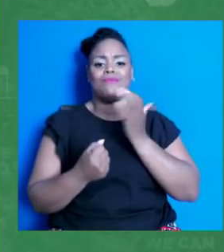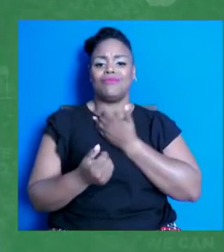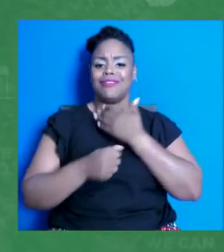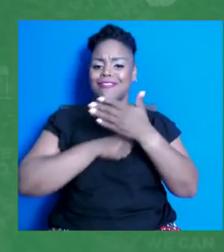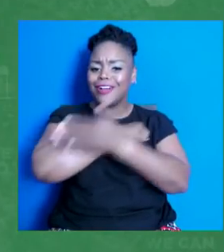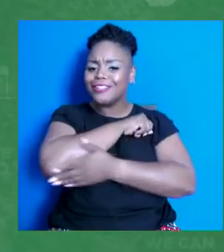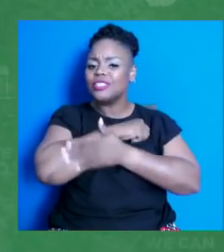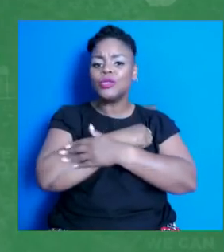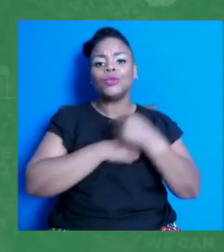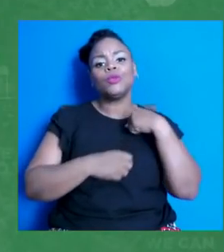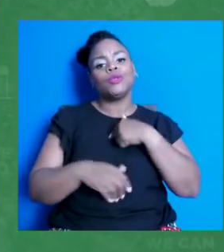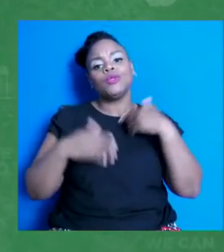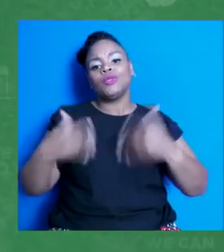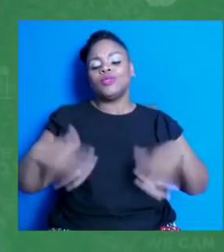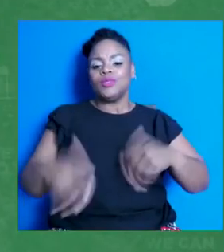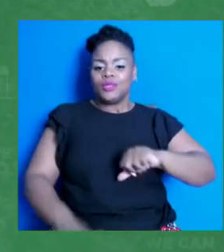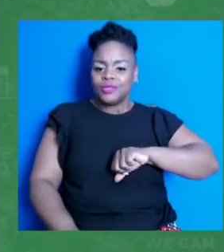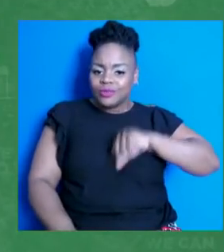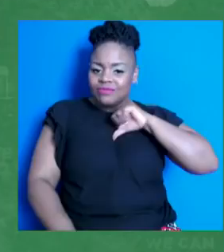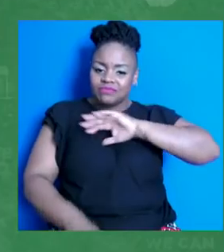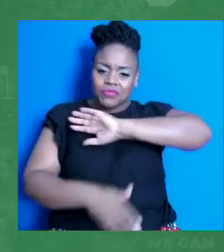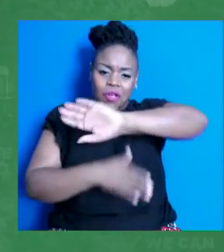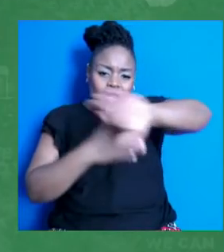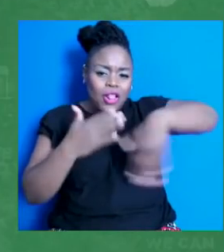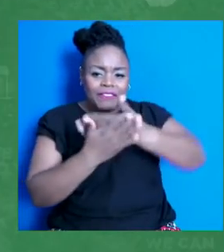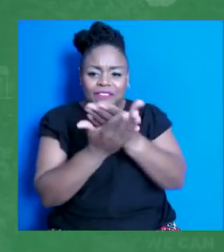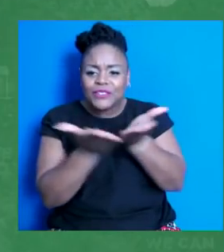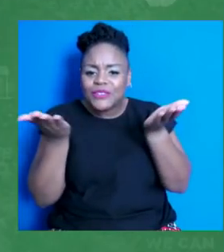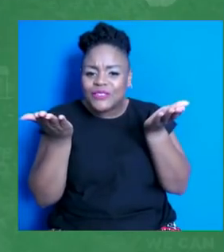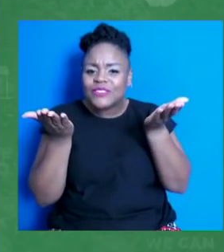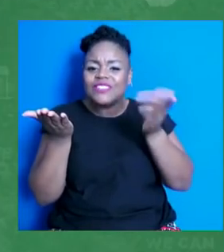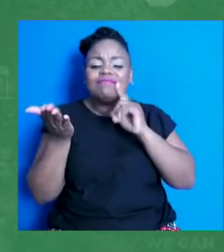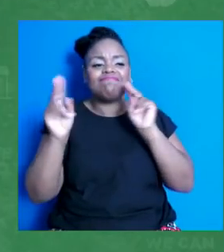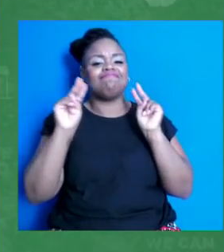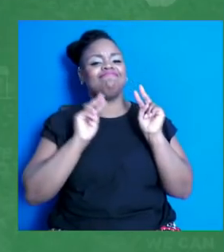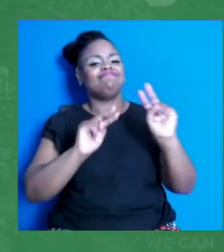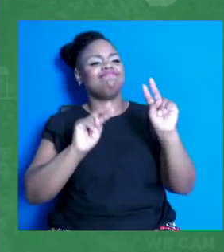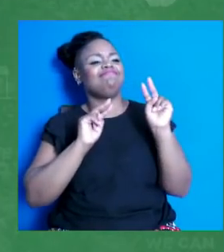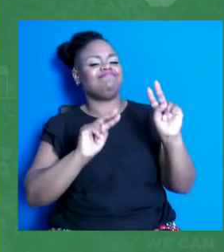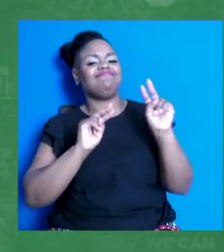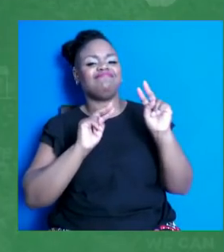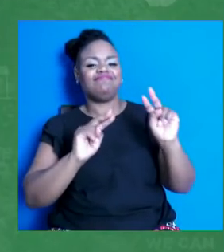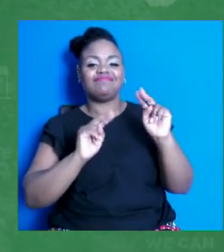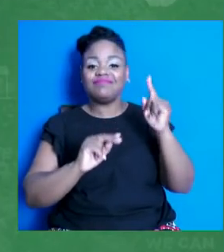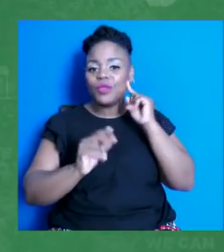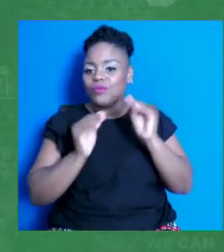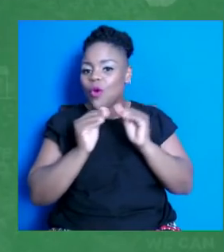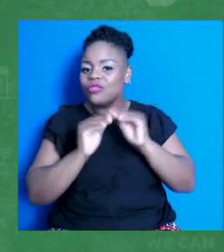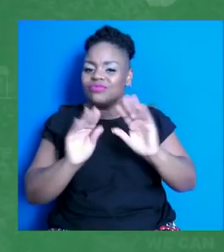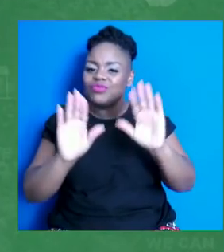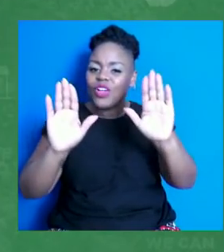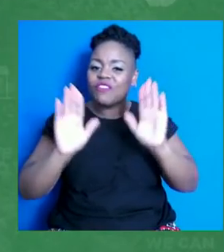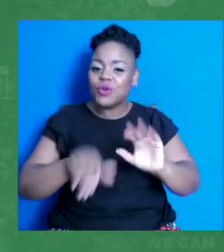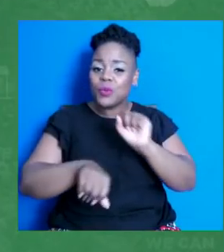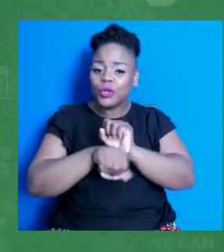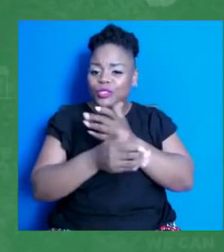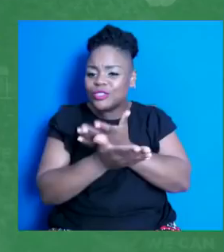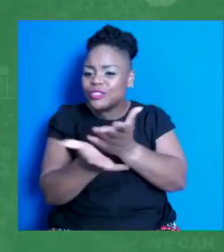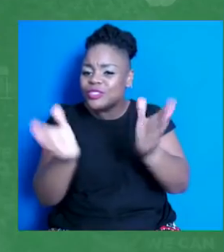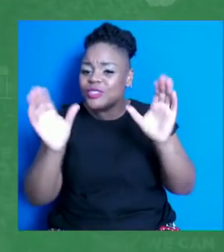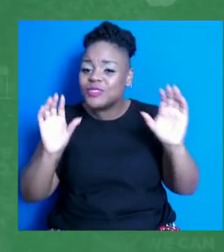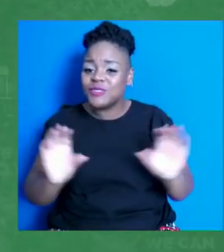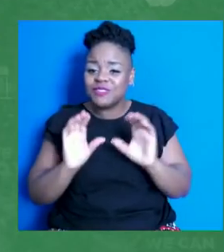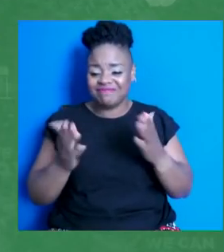And I'm looking forward to learning more about the incredible work you've been leading. But before we get to that, we are so fortunate to be